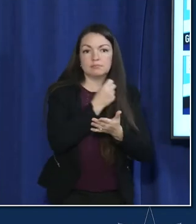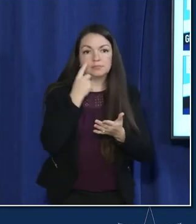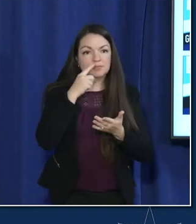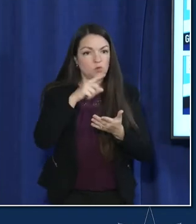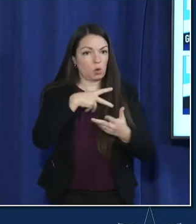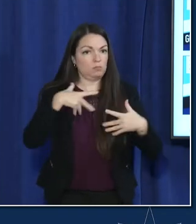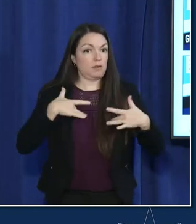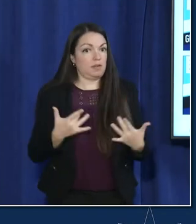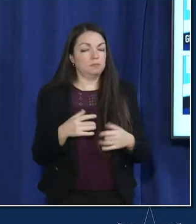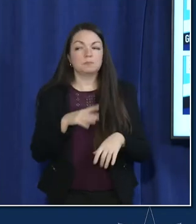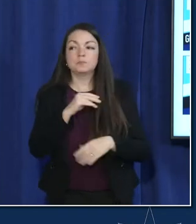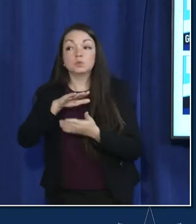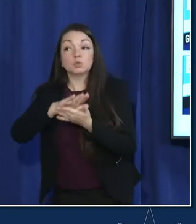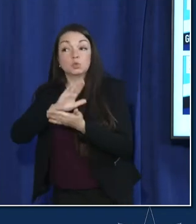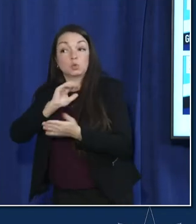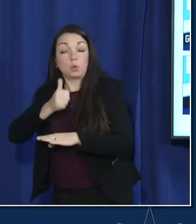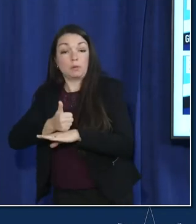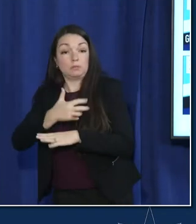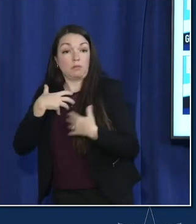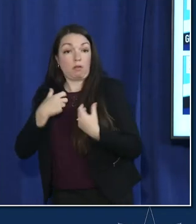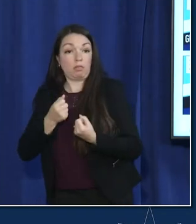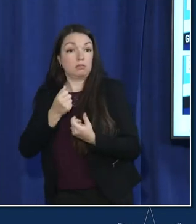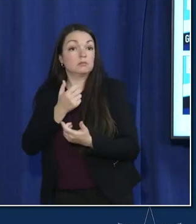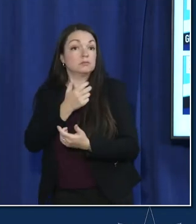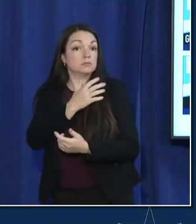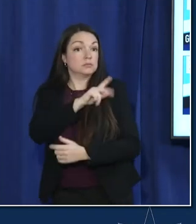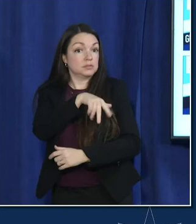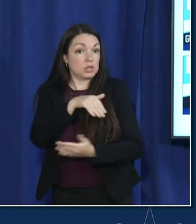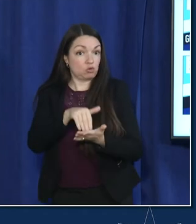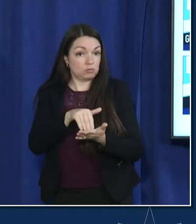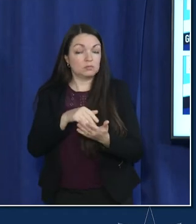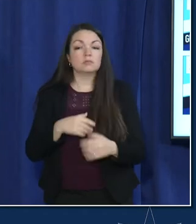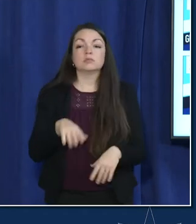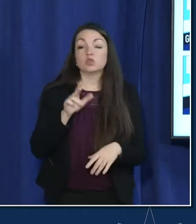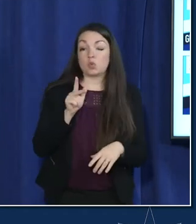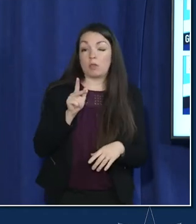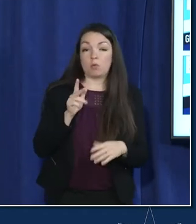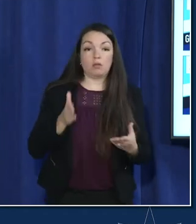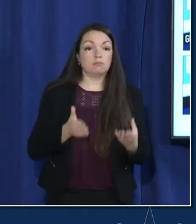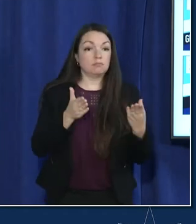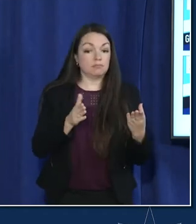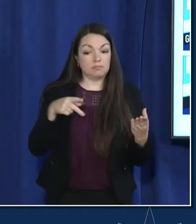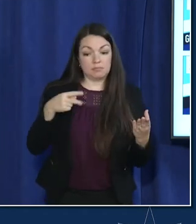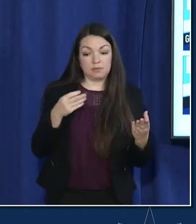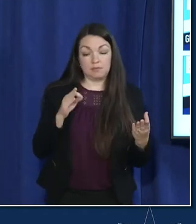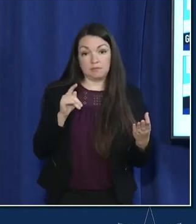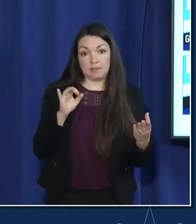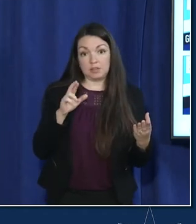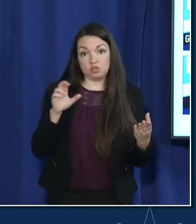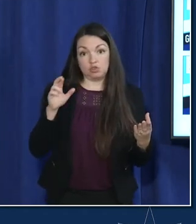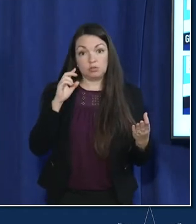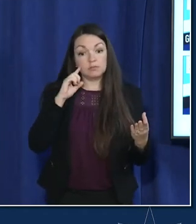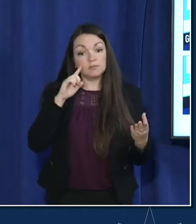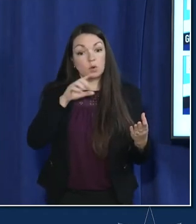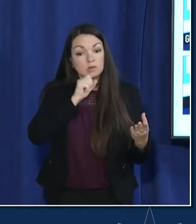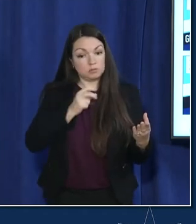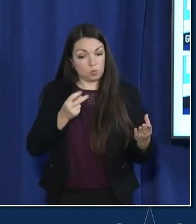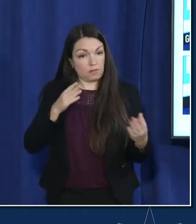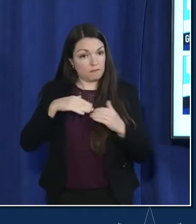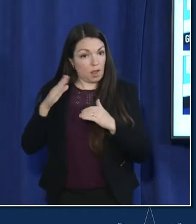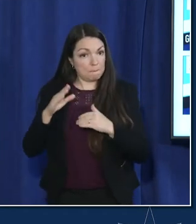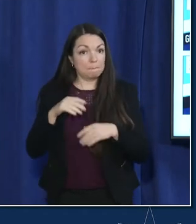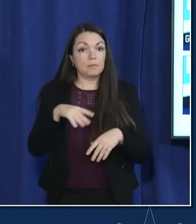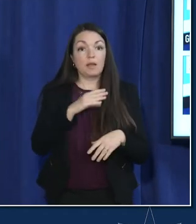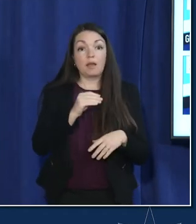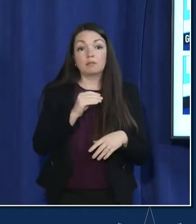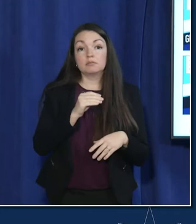which are amazing resources within our schools 23 of them are offering pfizer for 12 and up and 16 of them are offering pfizer